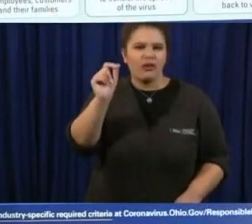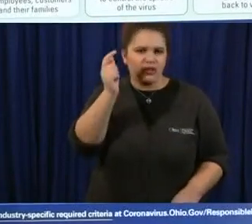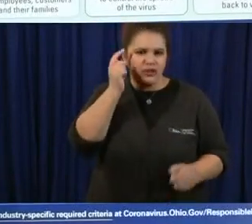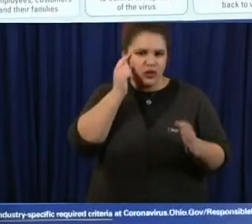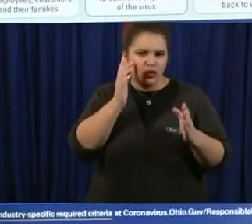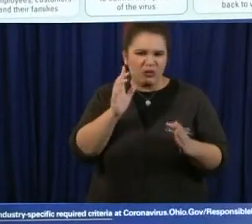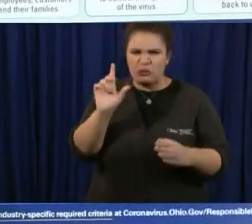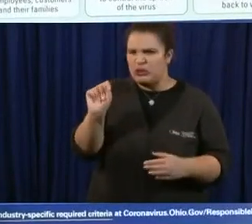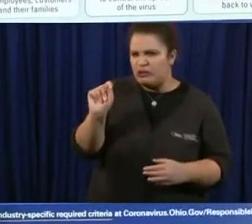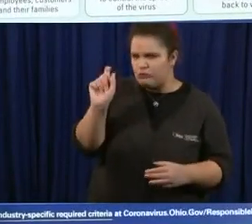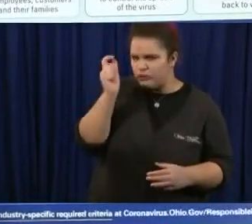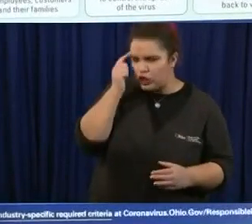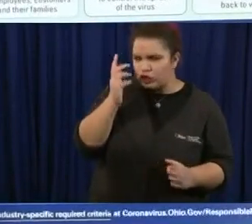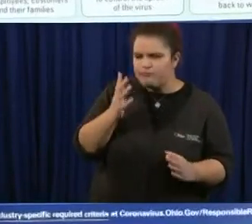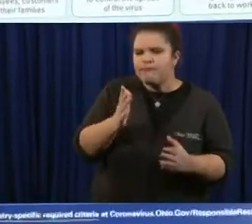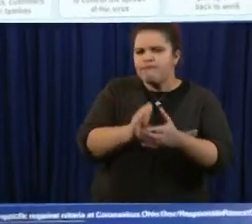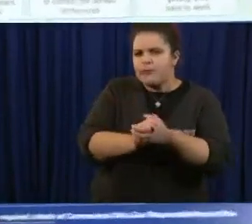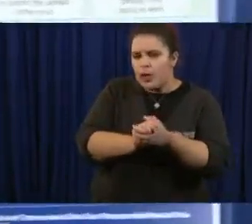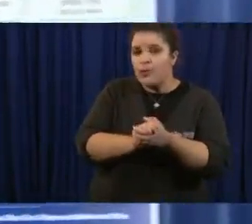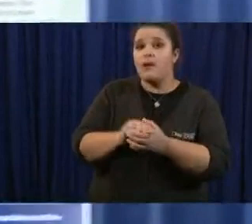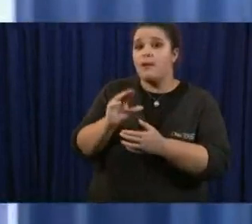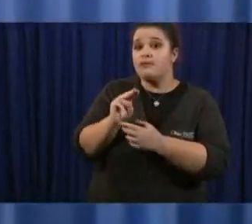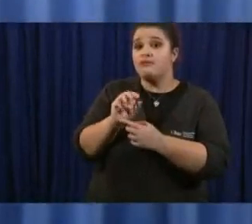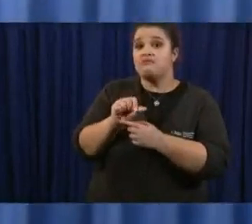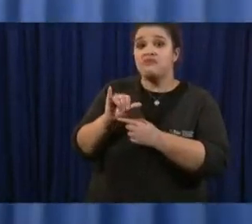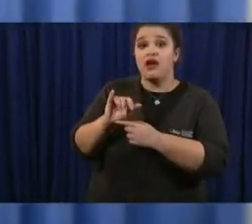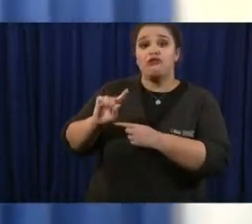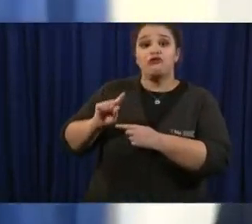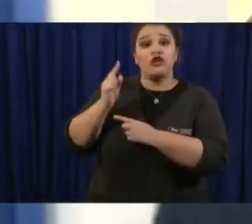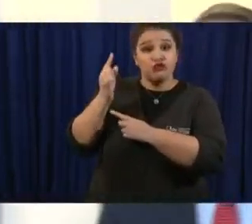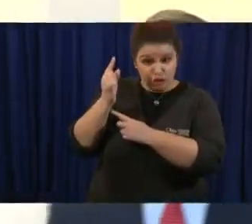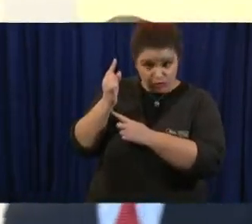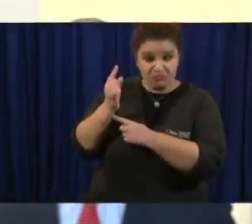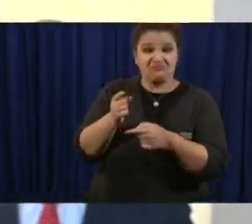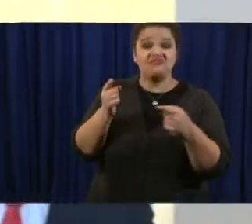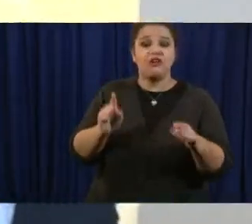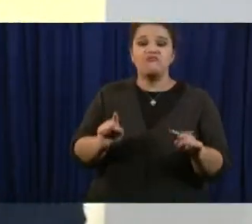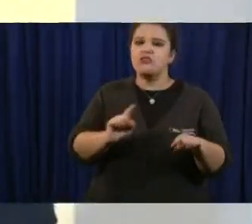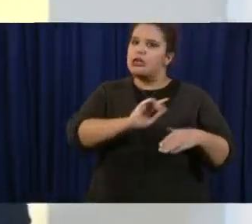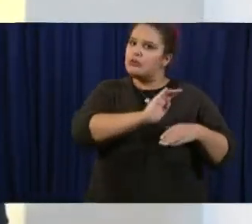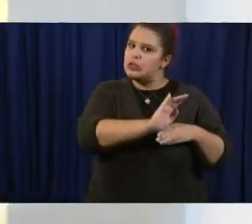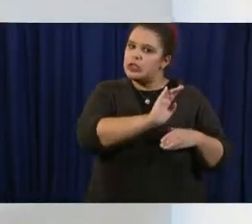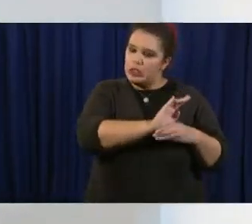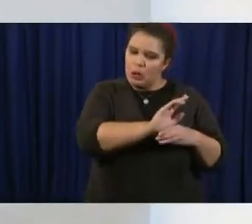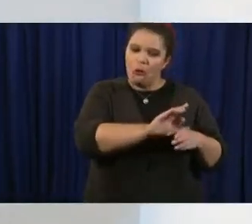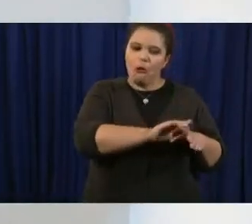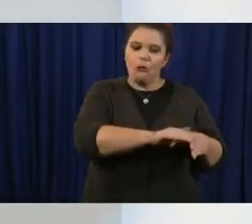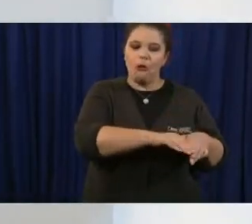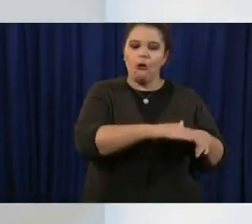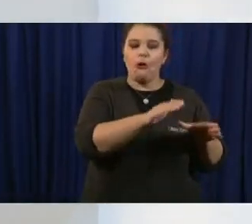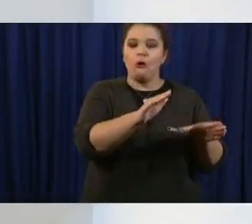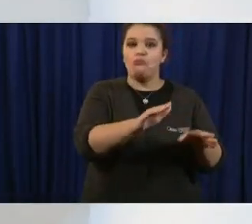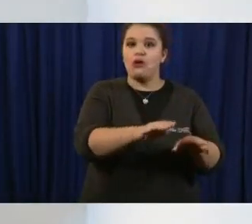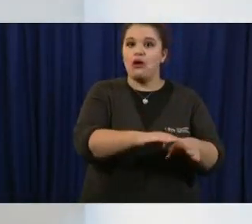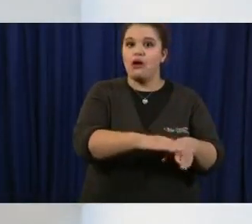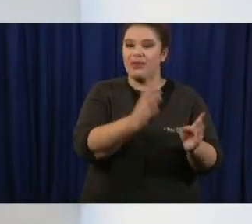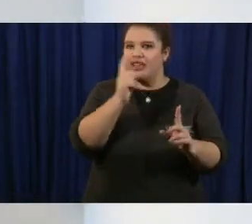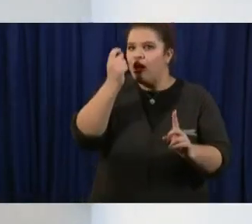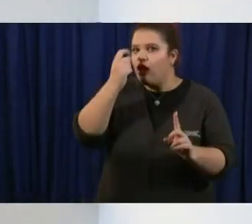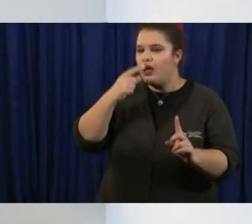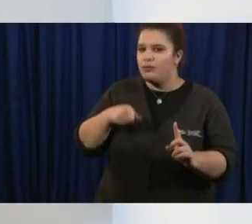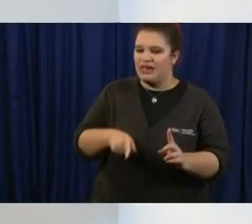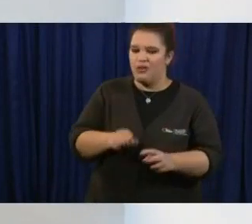uh the may first comes a new business start opening and the employee already receiving benefits unemployment